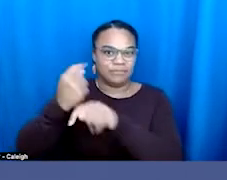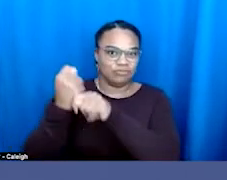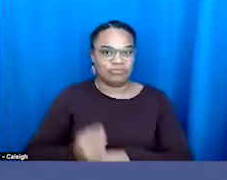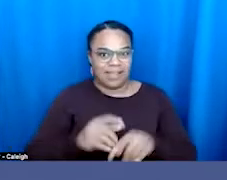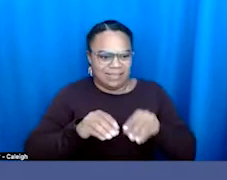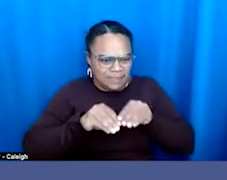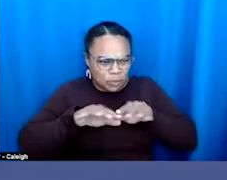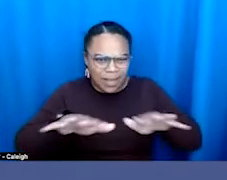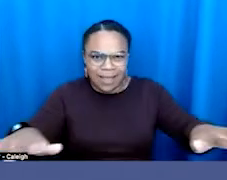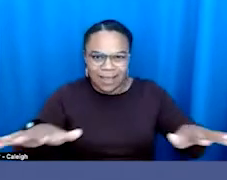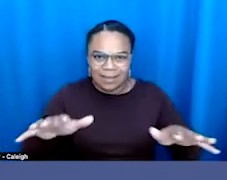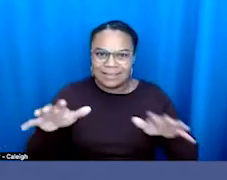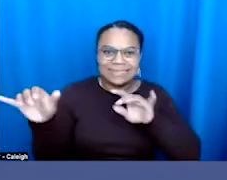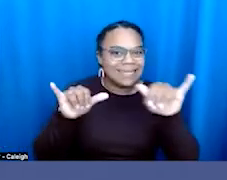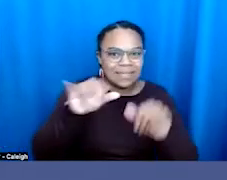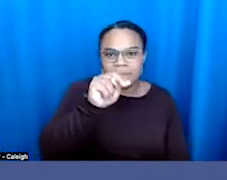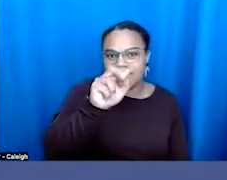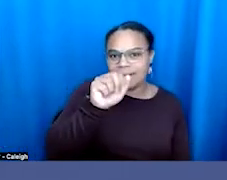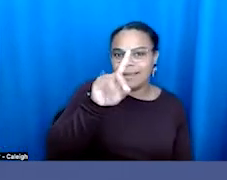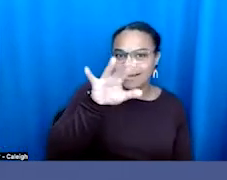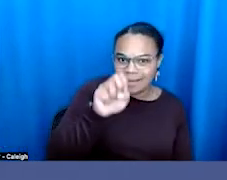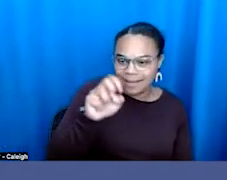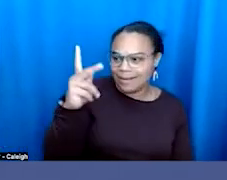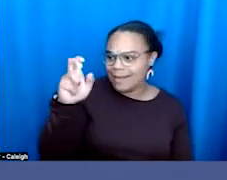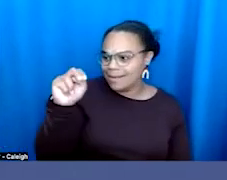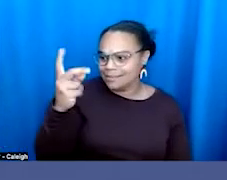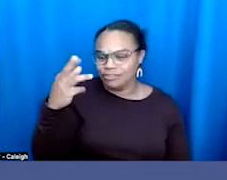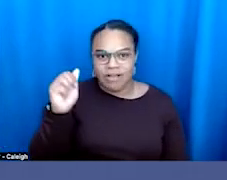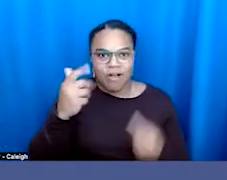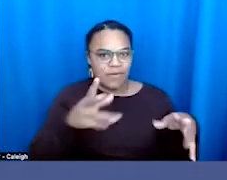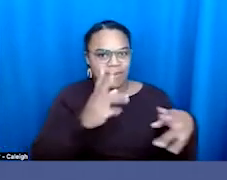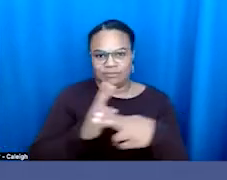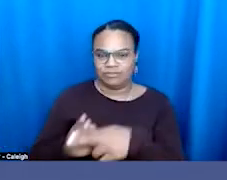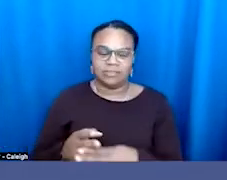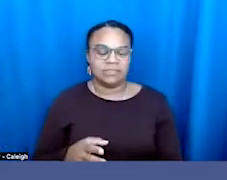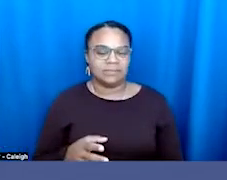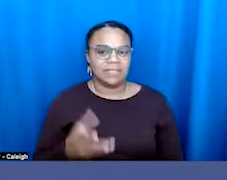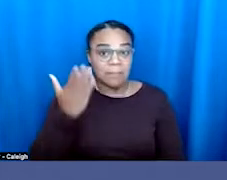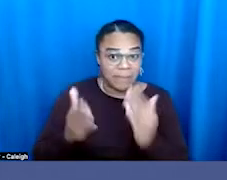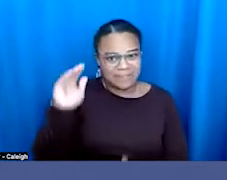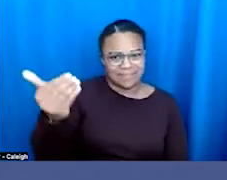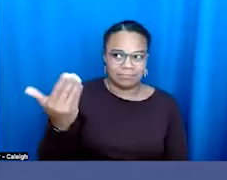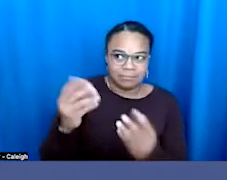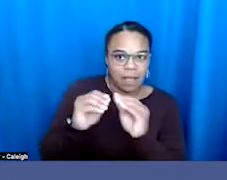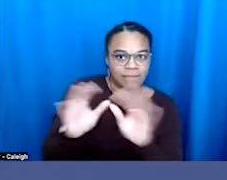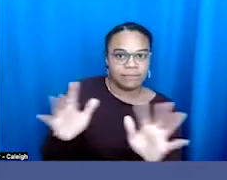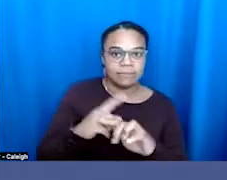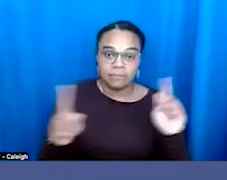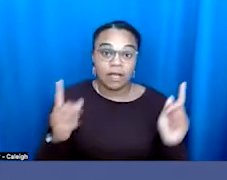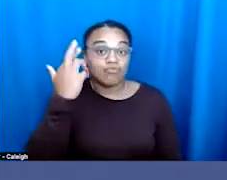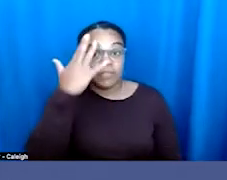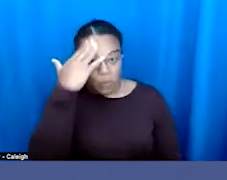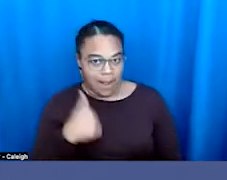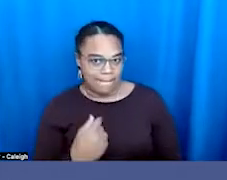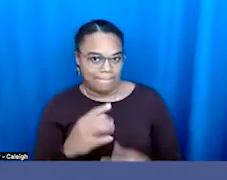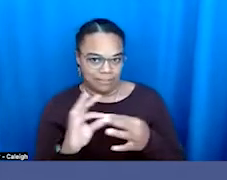Kendra already spoke to. Um, and that might sound obvious, but the reason I spell that out is because sometimes any